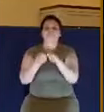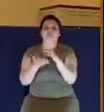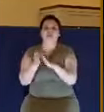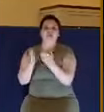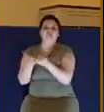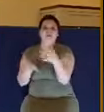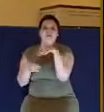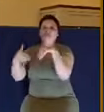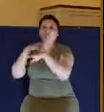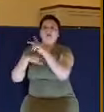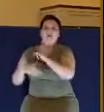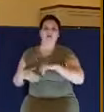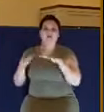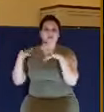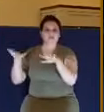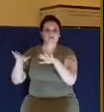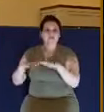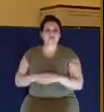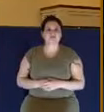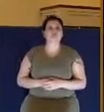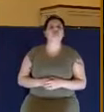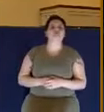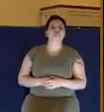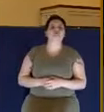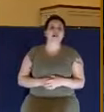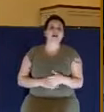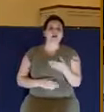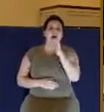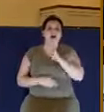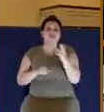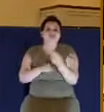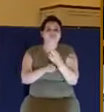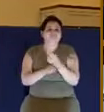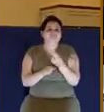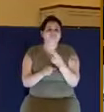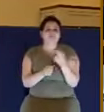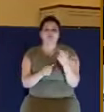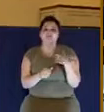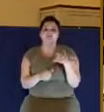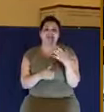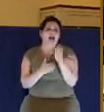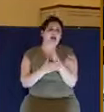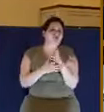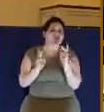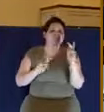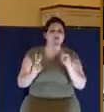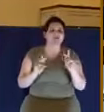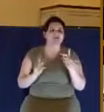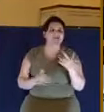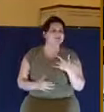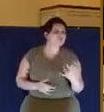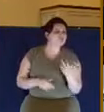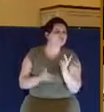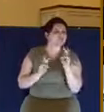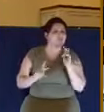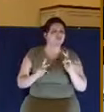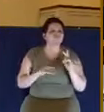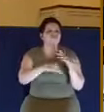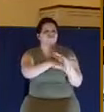in his presence. God uses ordinary people. He calls into his kingdom